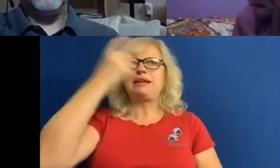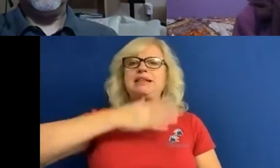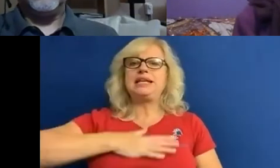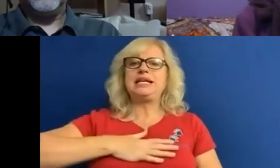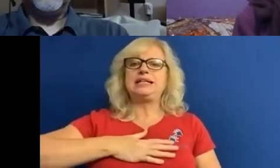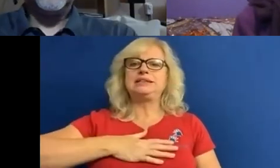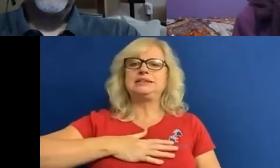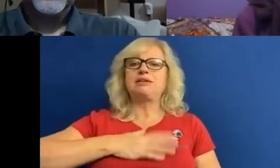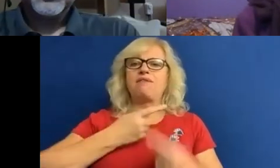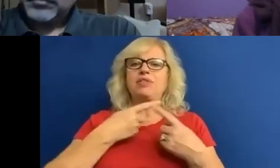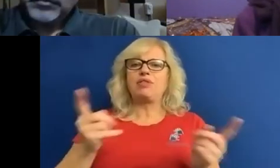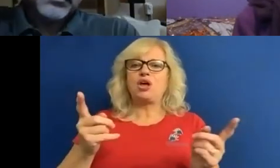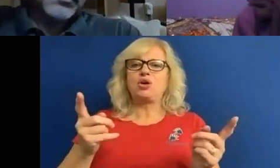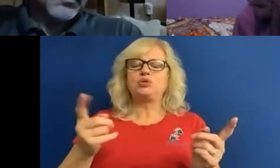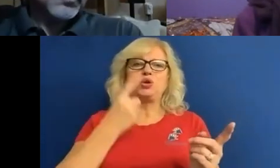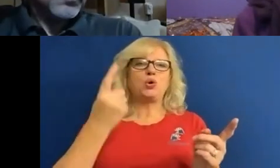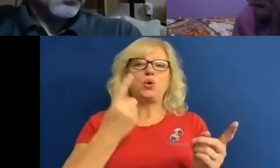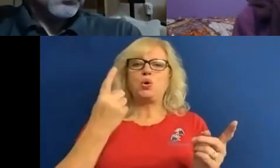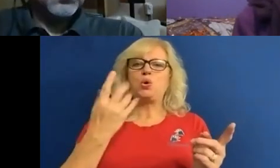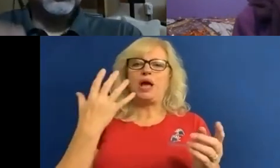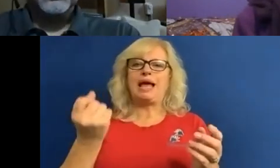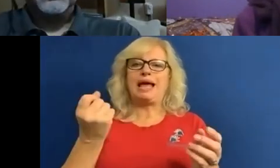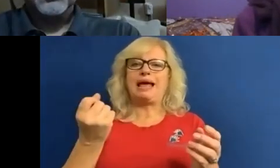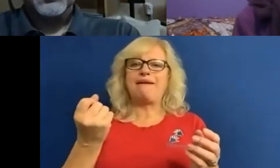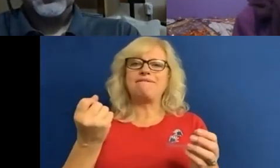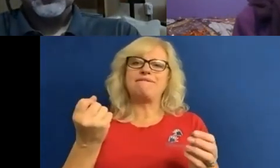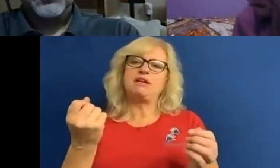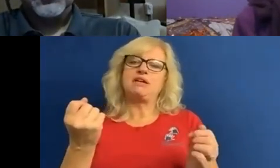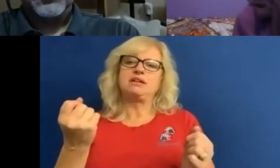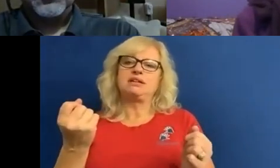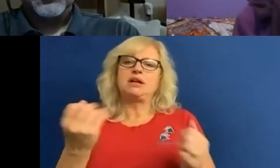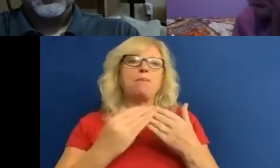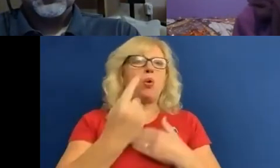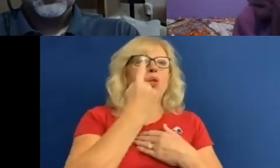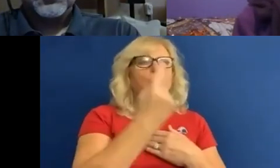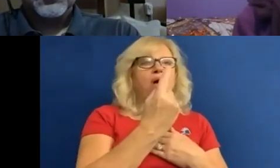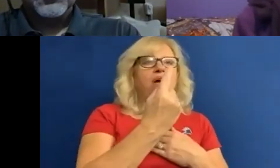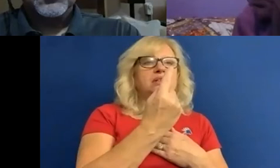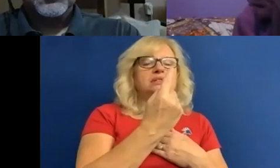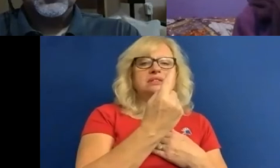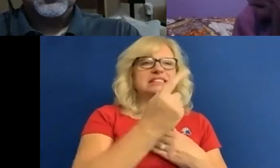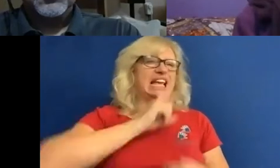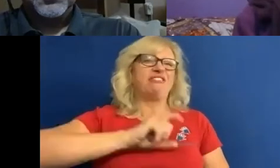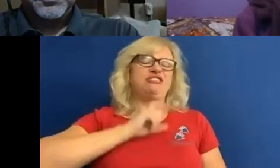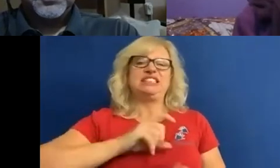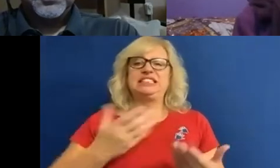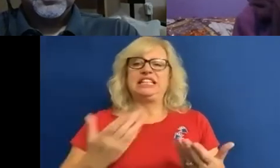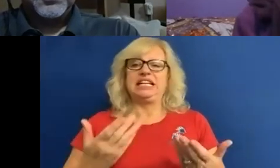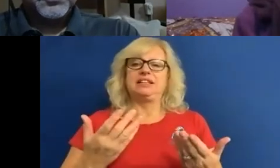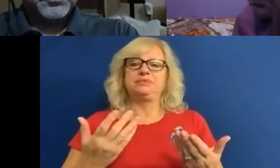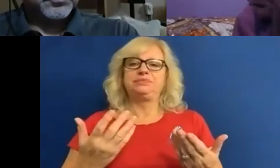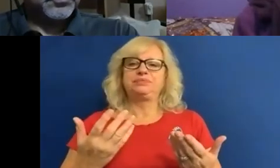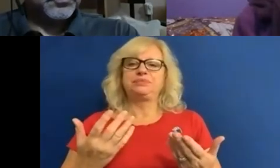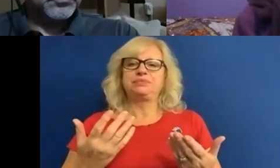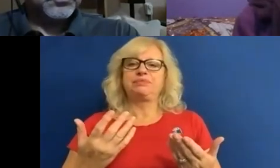are multiply marginalized, those that might be might have more than one protected characteristics. So it's like, these are the steps